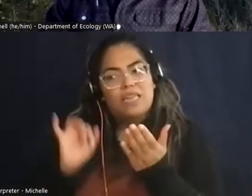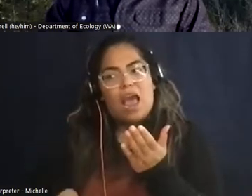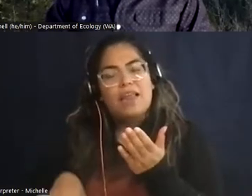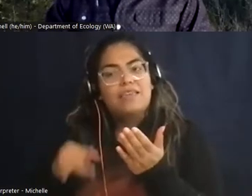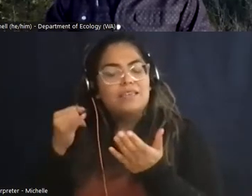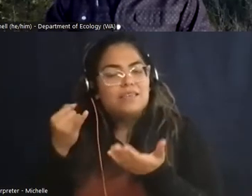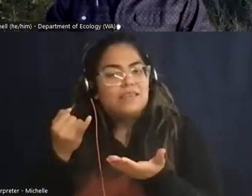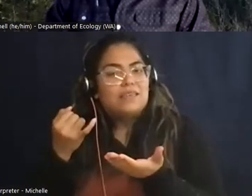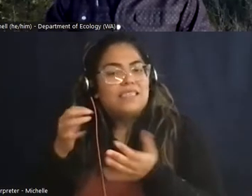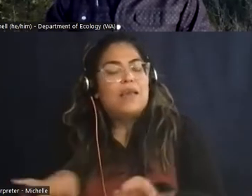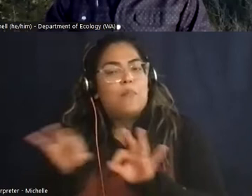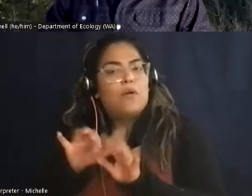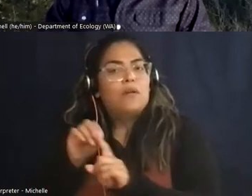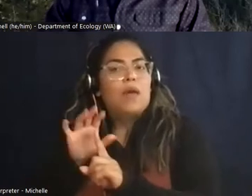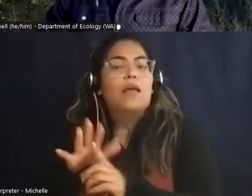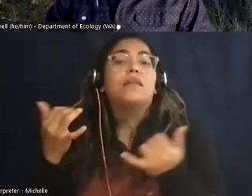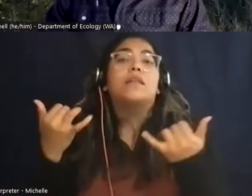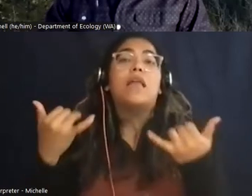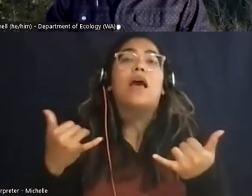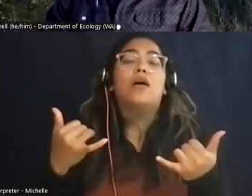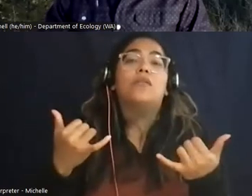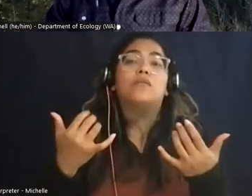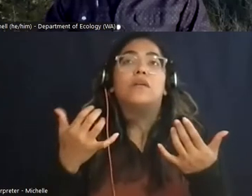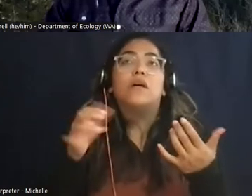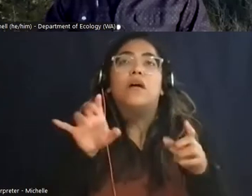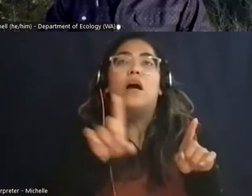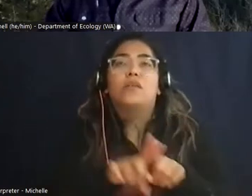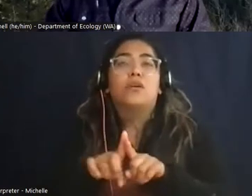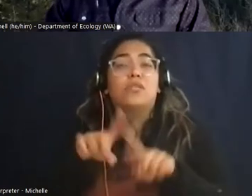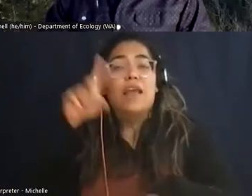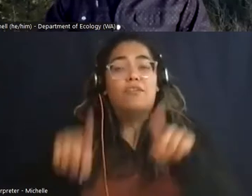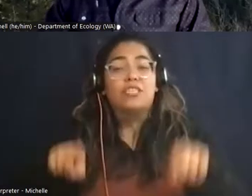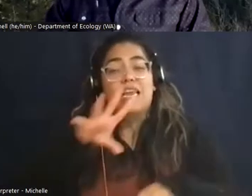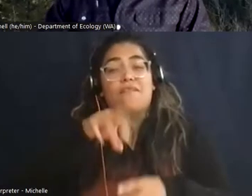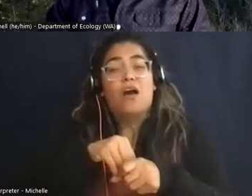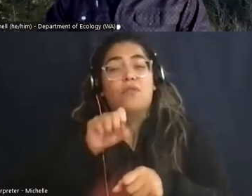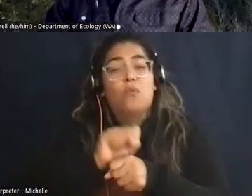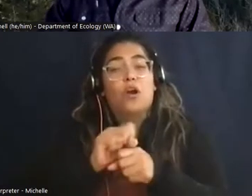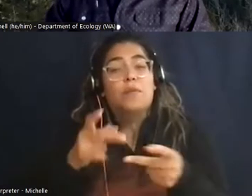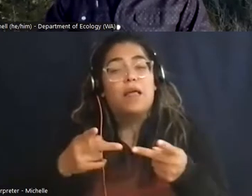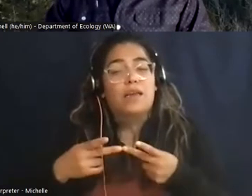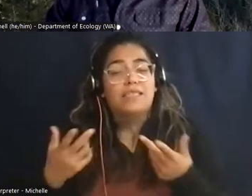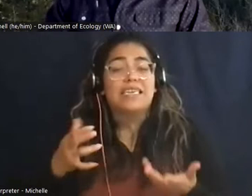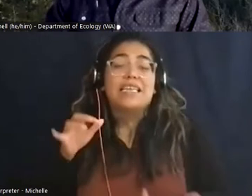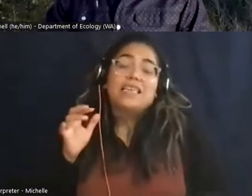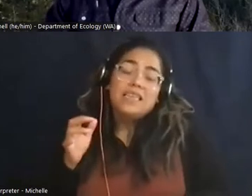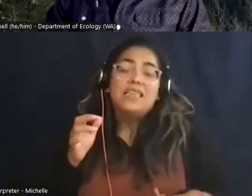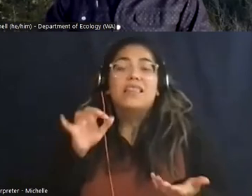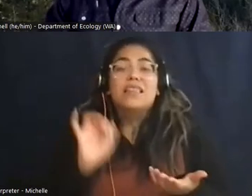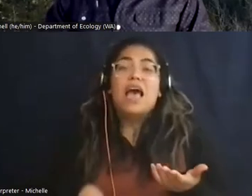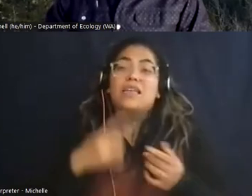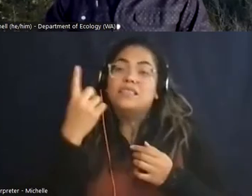aspect, diversity in the workforce or in the workplace. So that's something that I'm much more